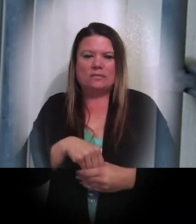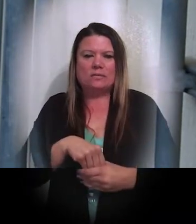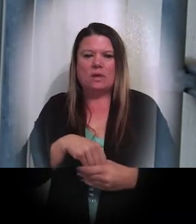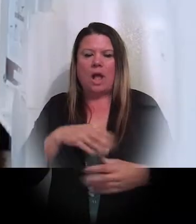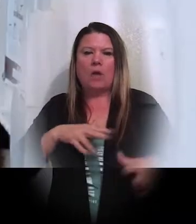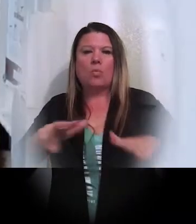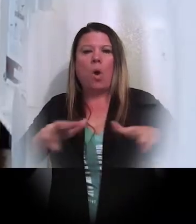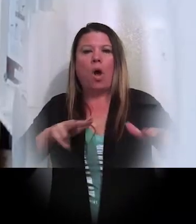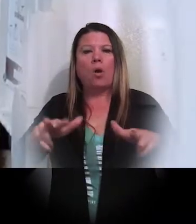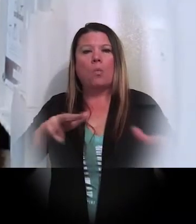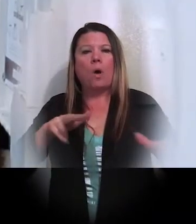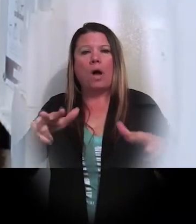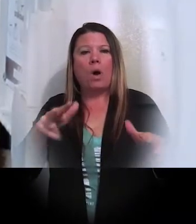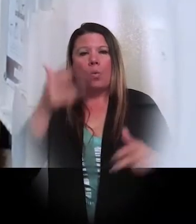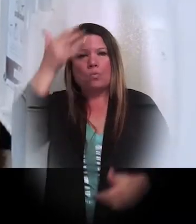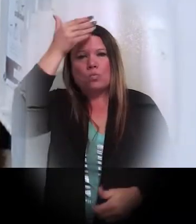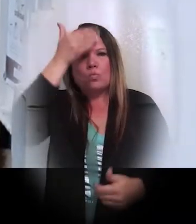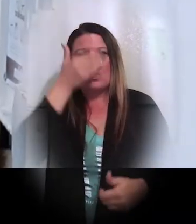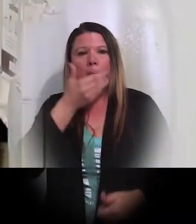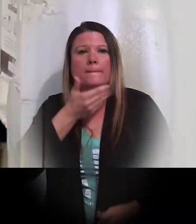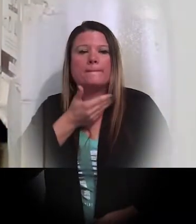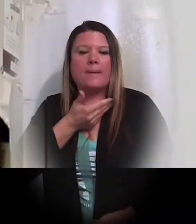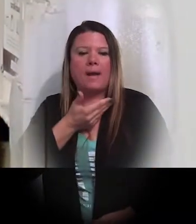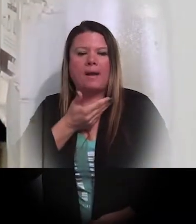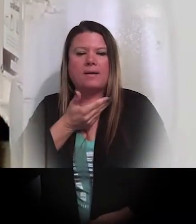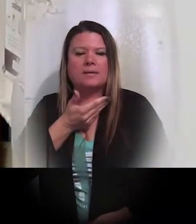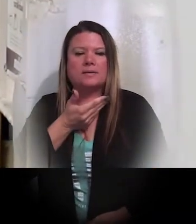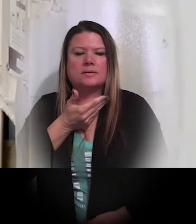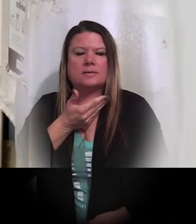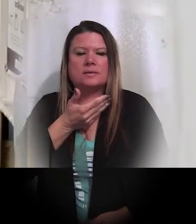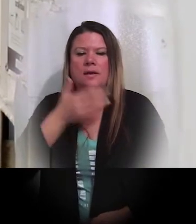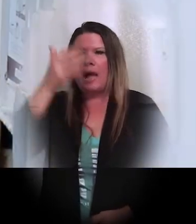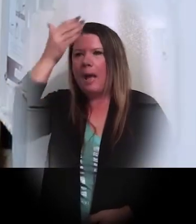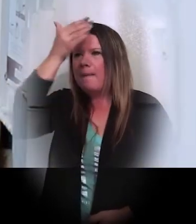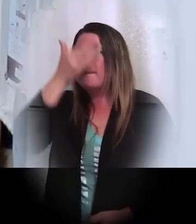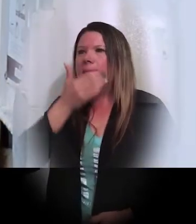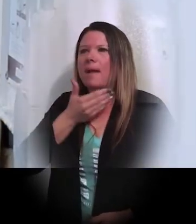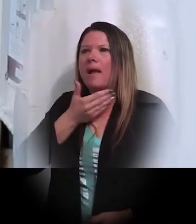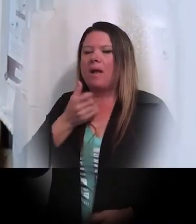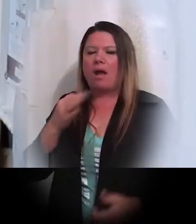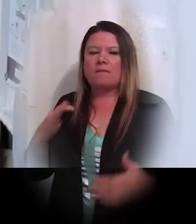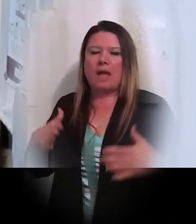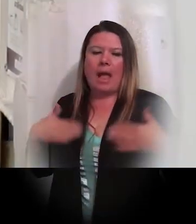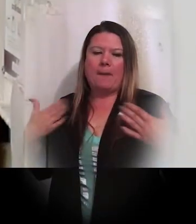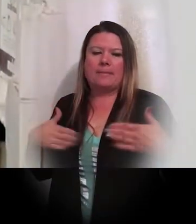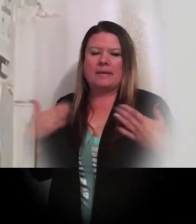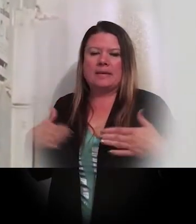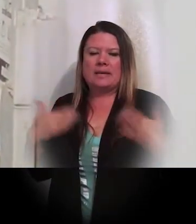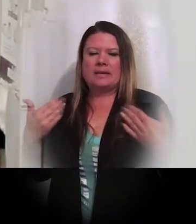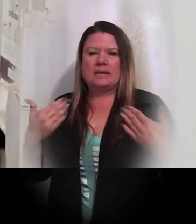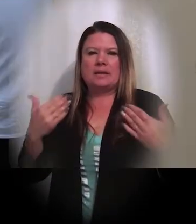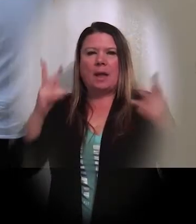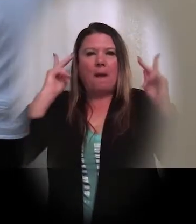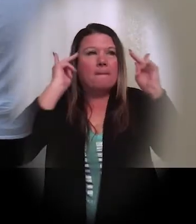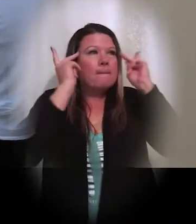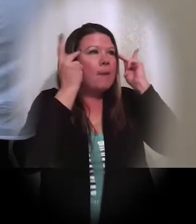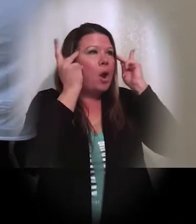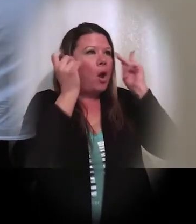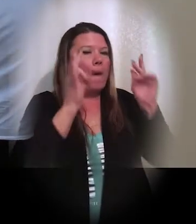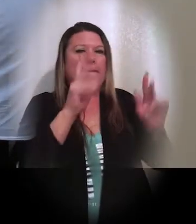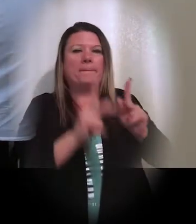seeping in, I walk around wearing a mask, a mask of happiness,